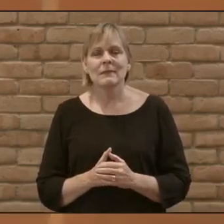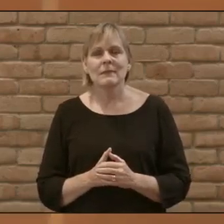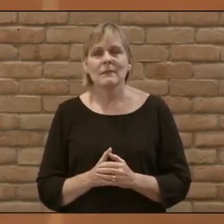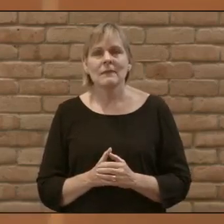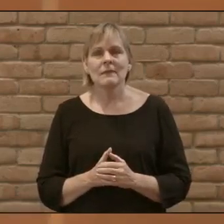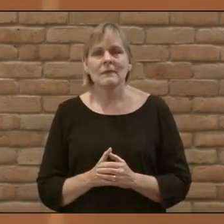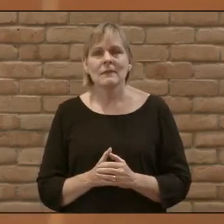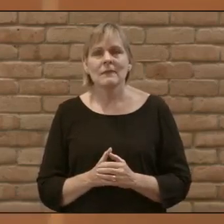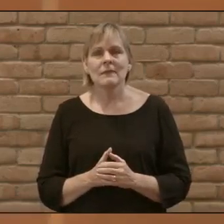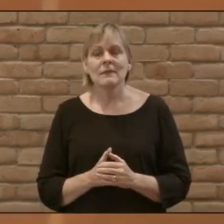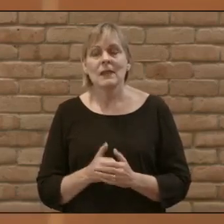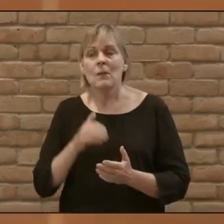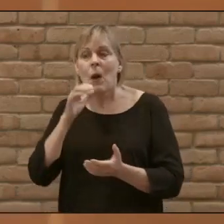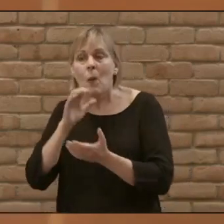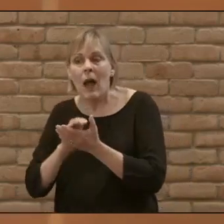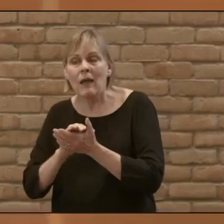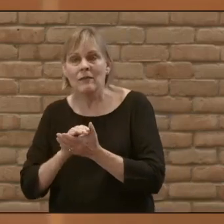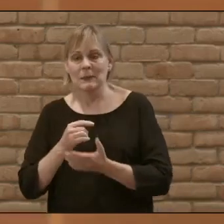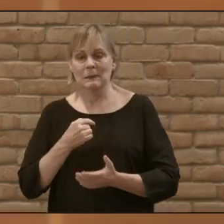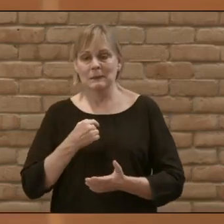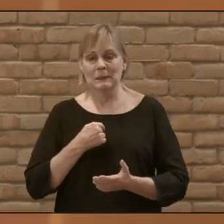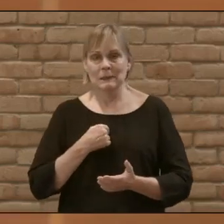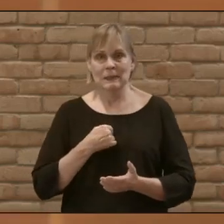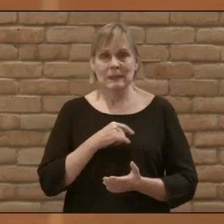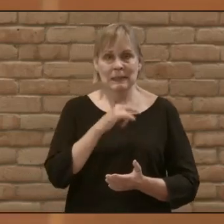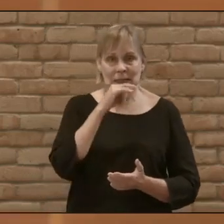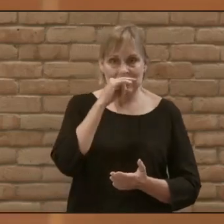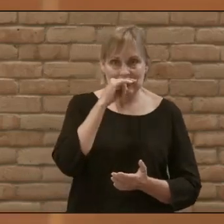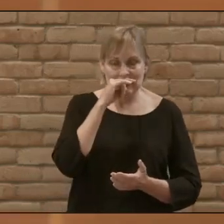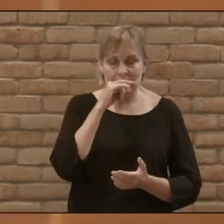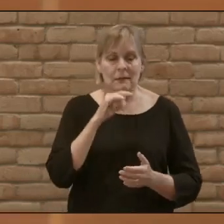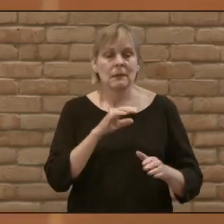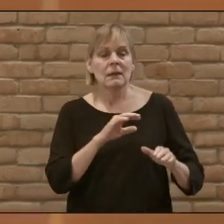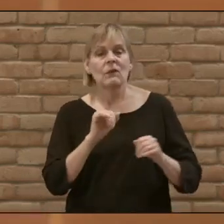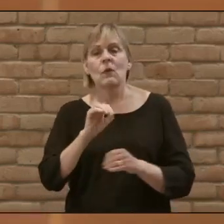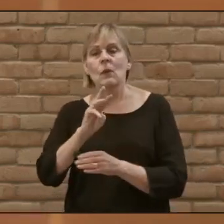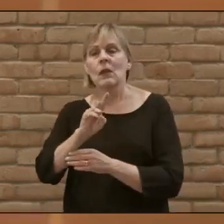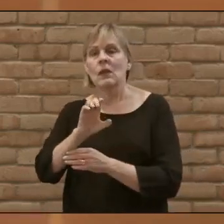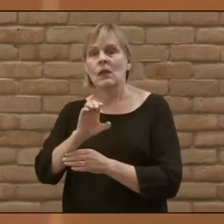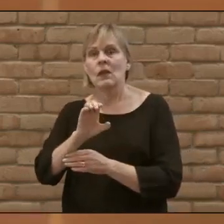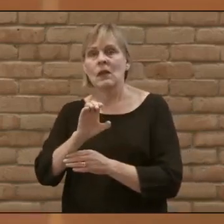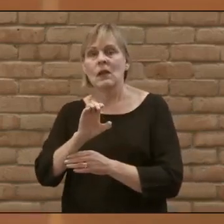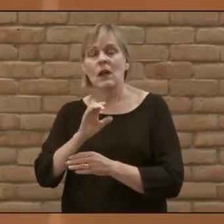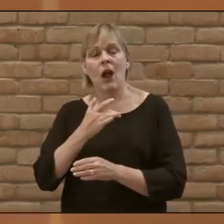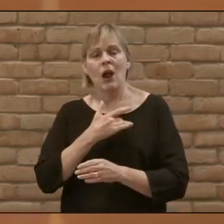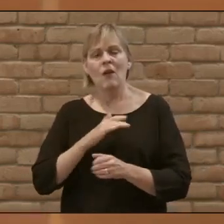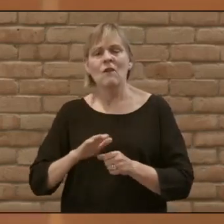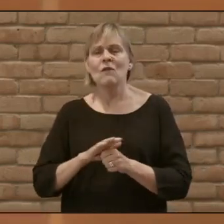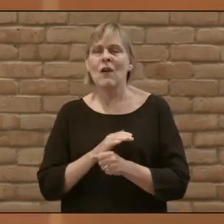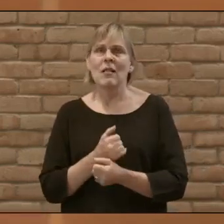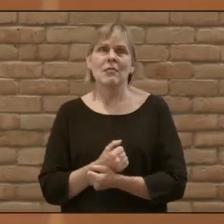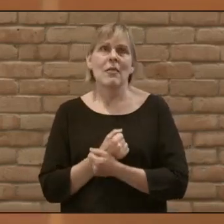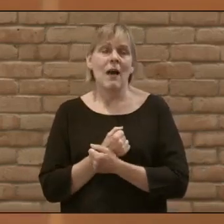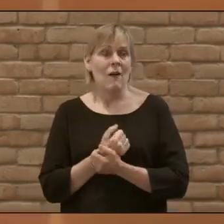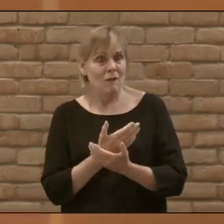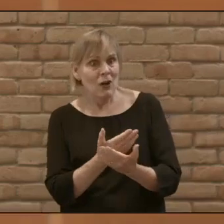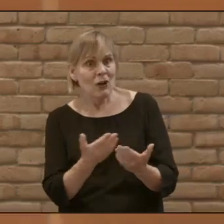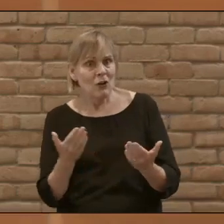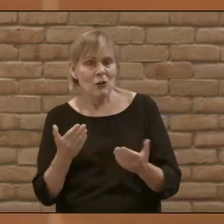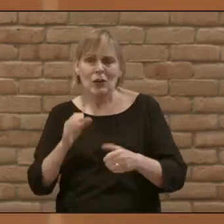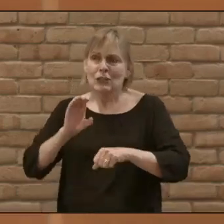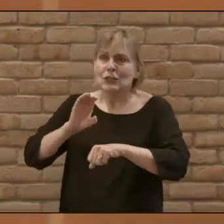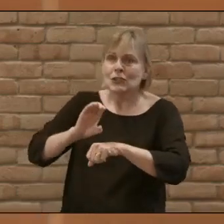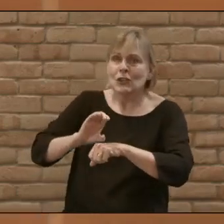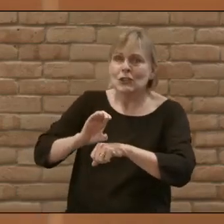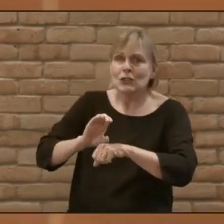that Nicola and I and our kids, we leave Woodbury Lutheran with our hearts full of love. For you, for this church,